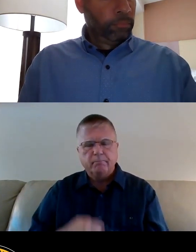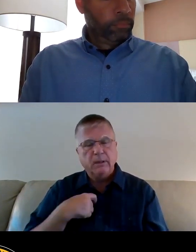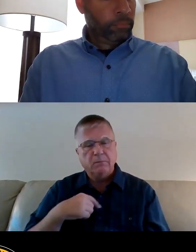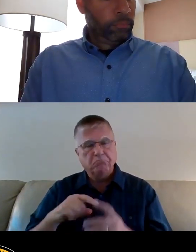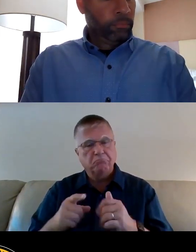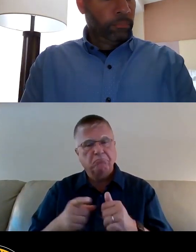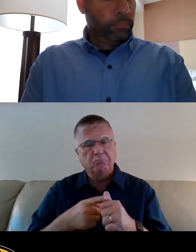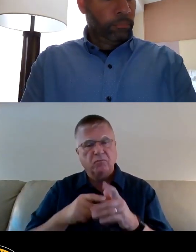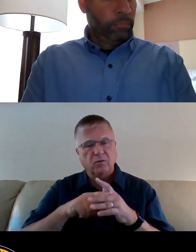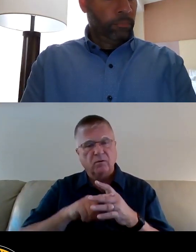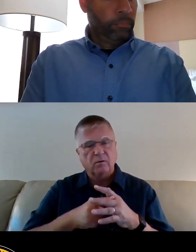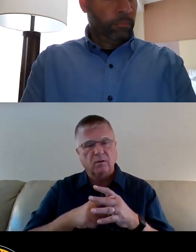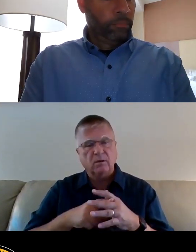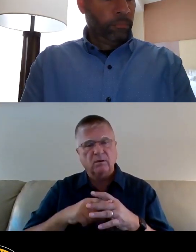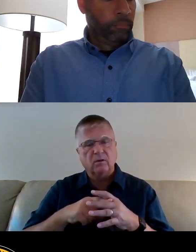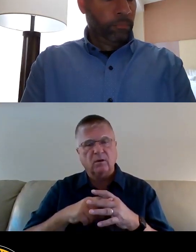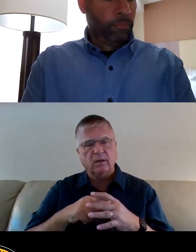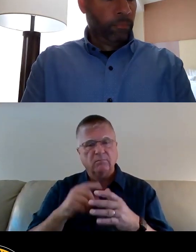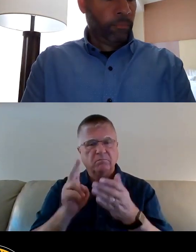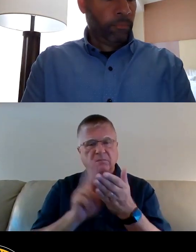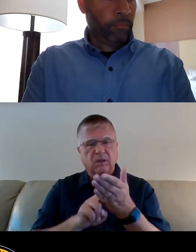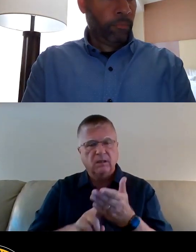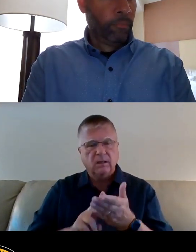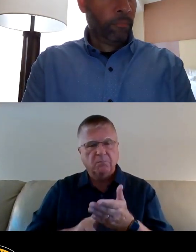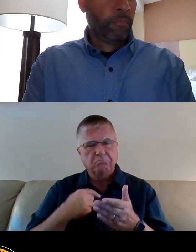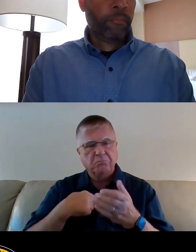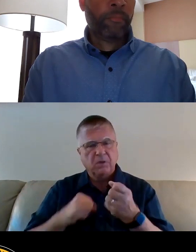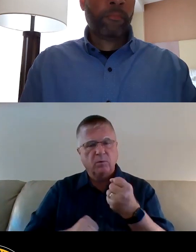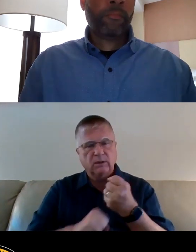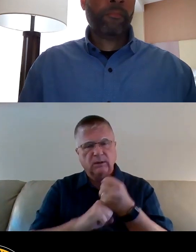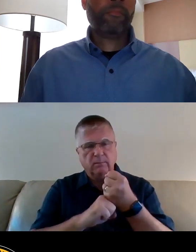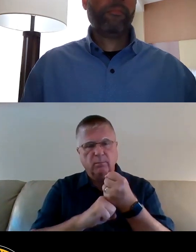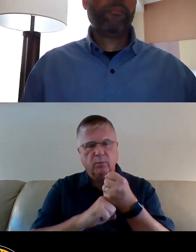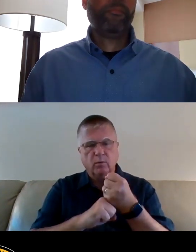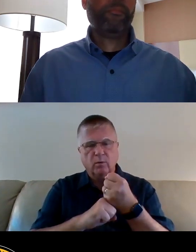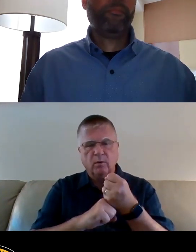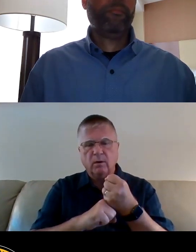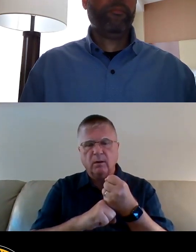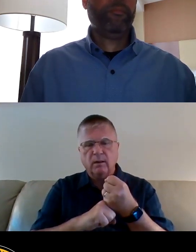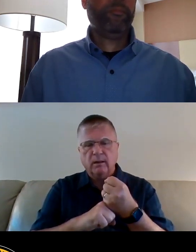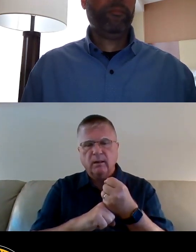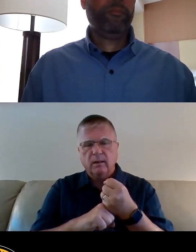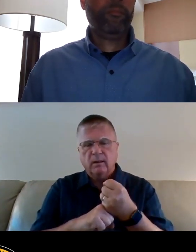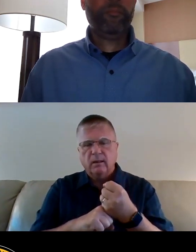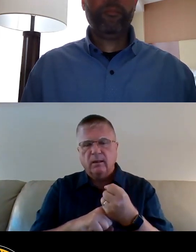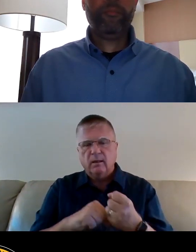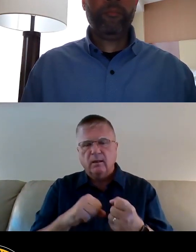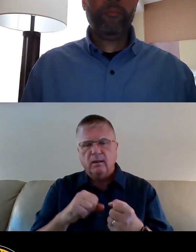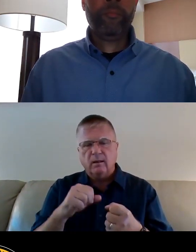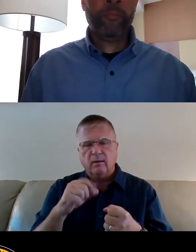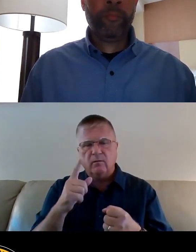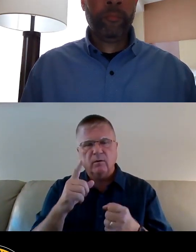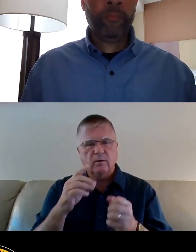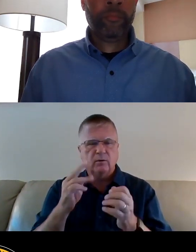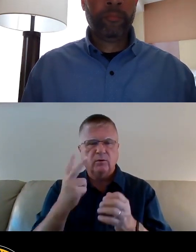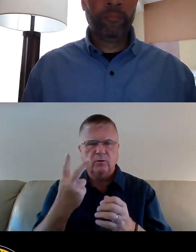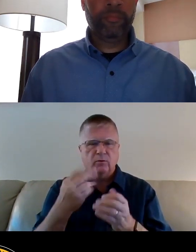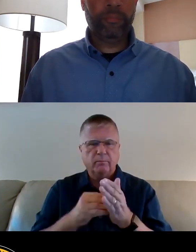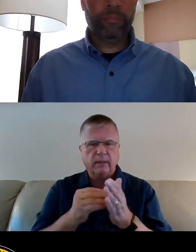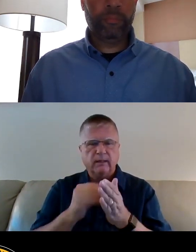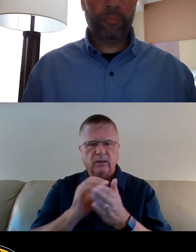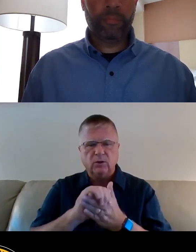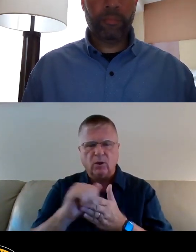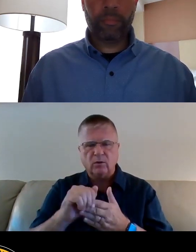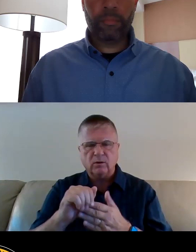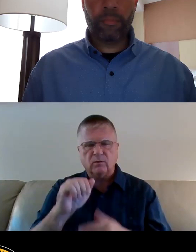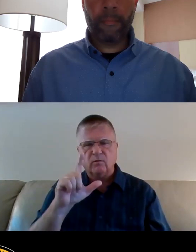with the understanding that I would support $10 million for a land bank,